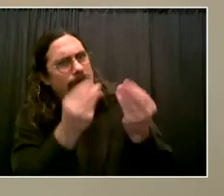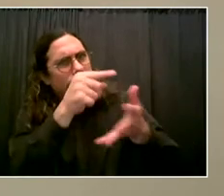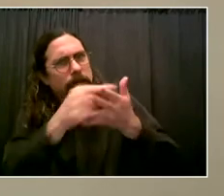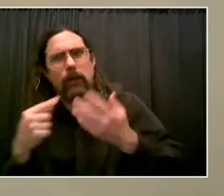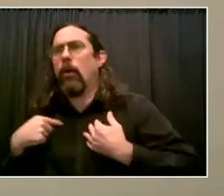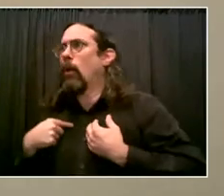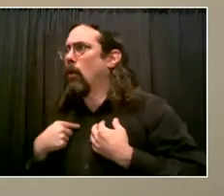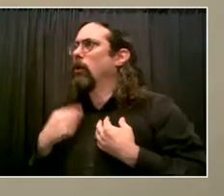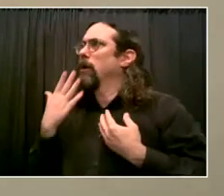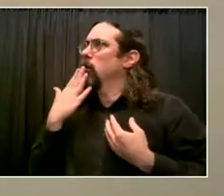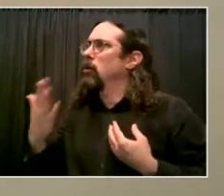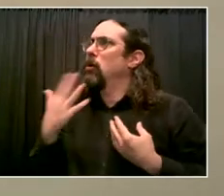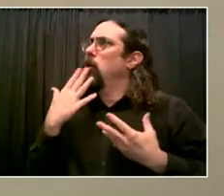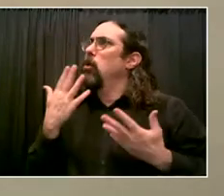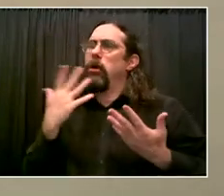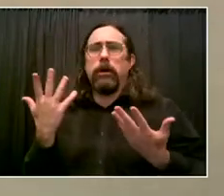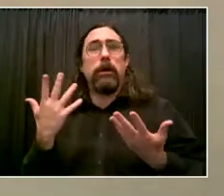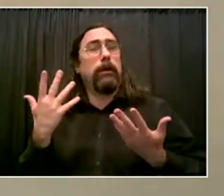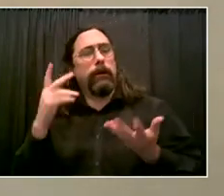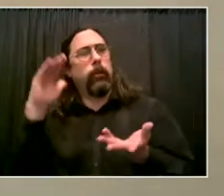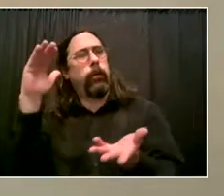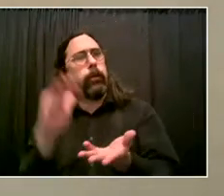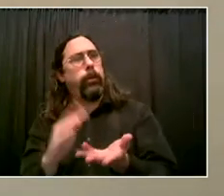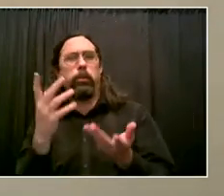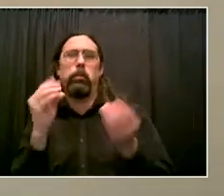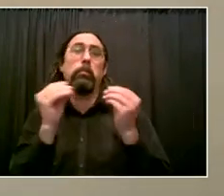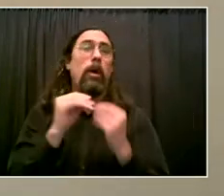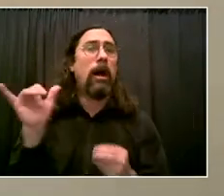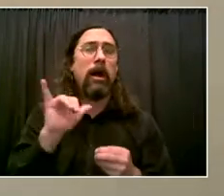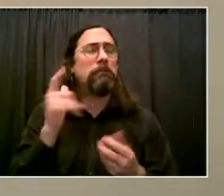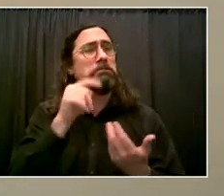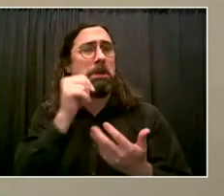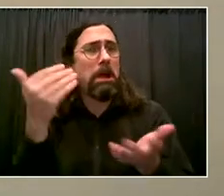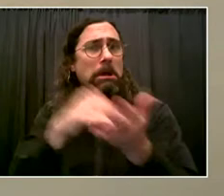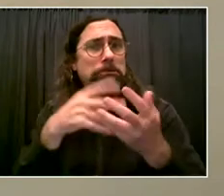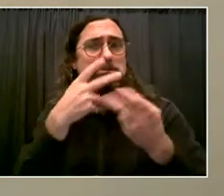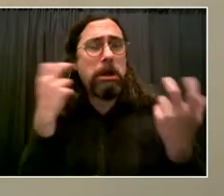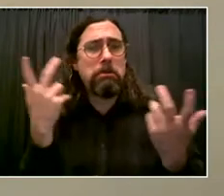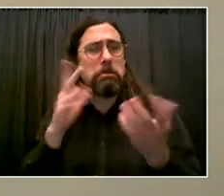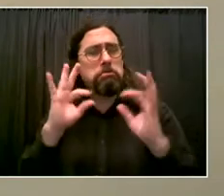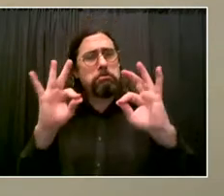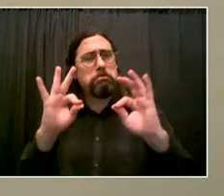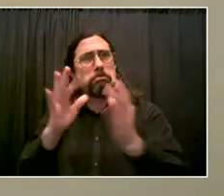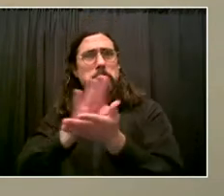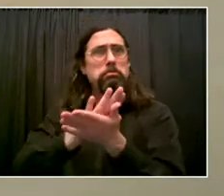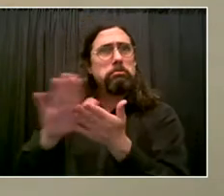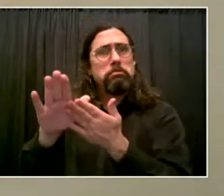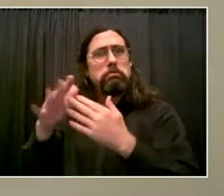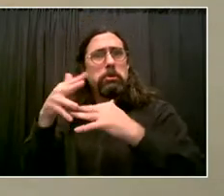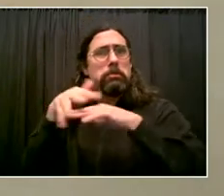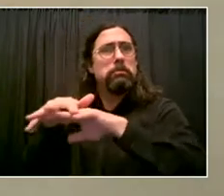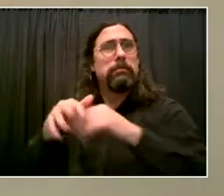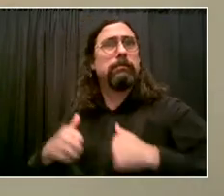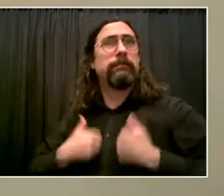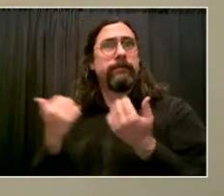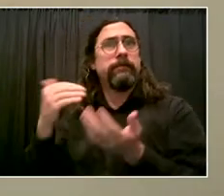for Mock J. And I just want to say, you know, we working with a team at Mock J of Marcos and Dana and Andy.